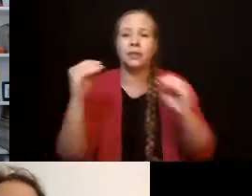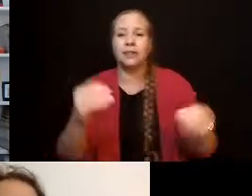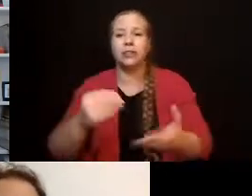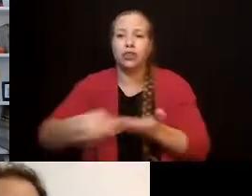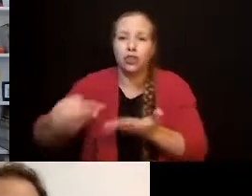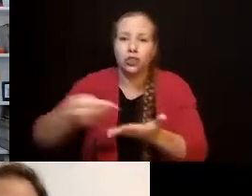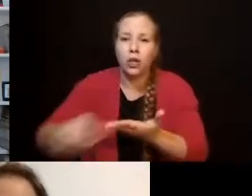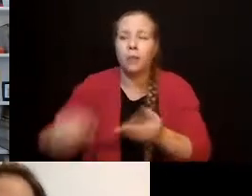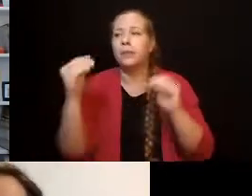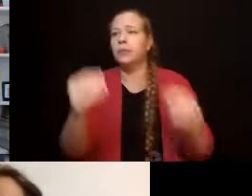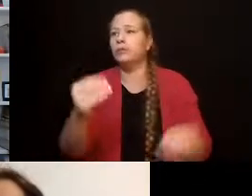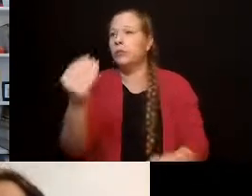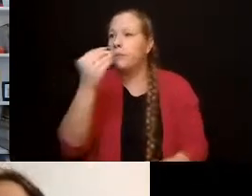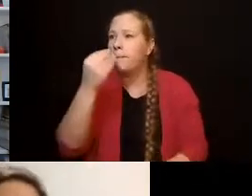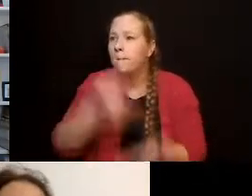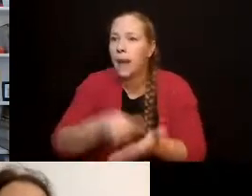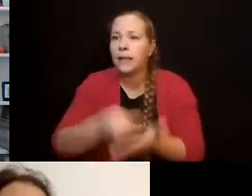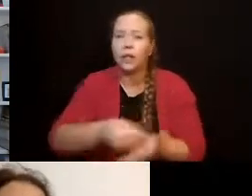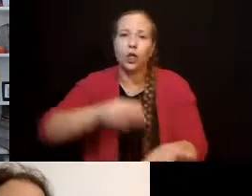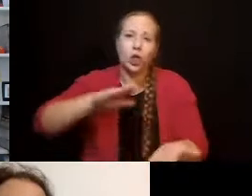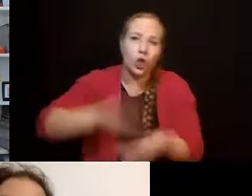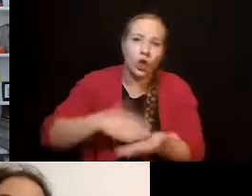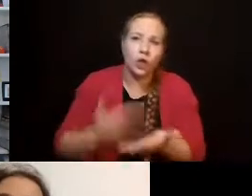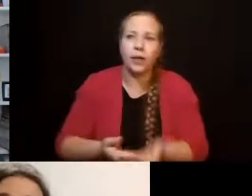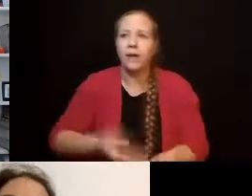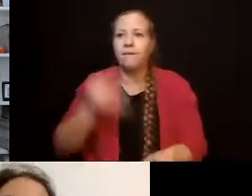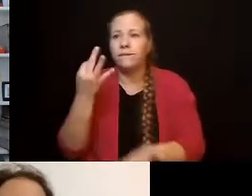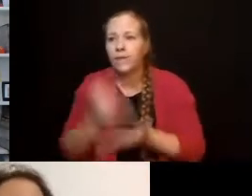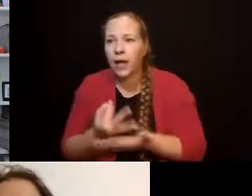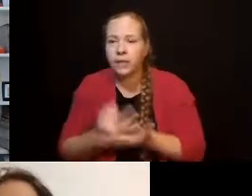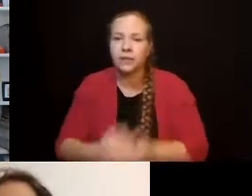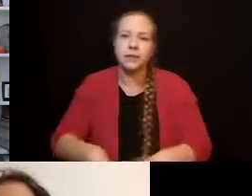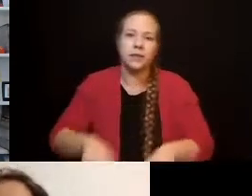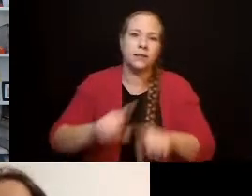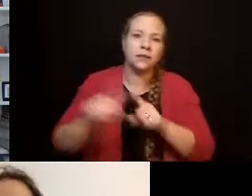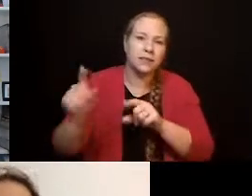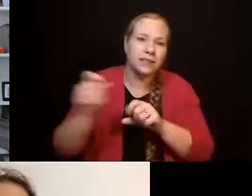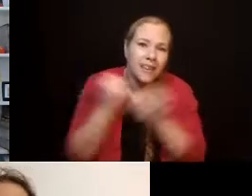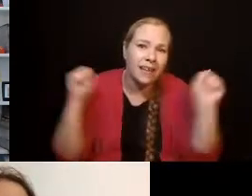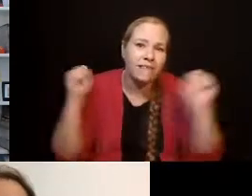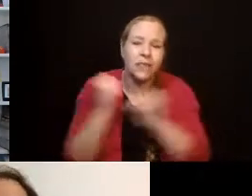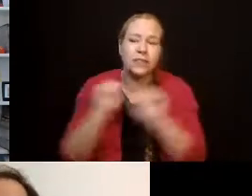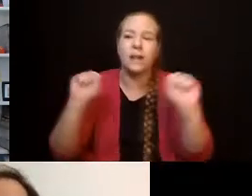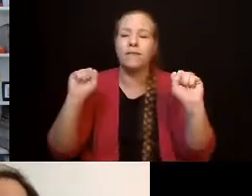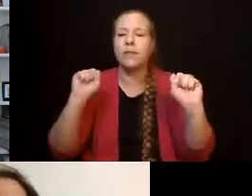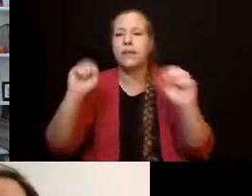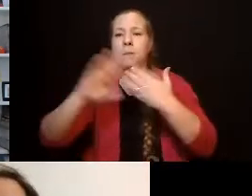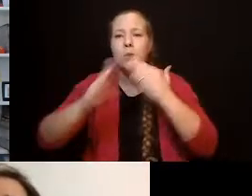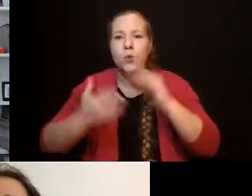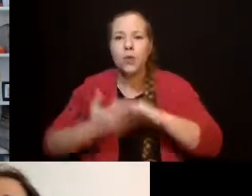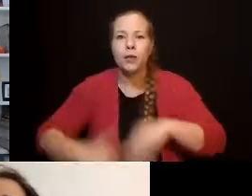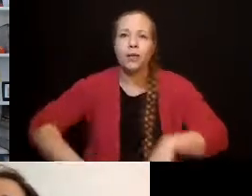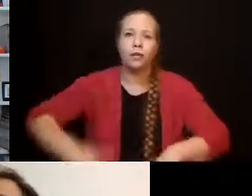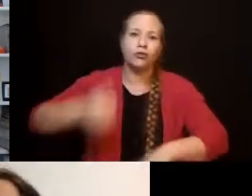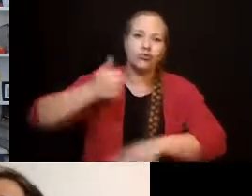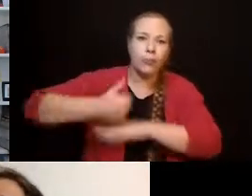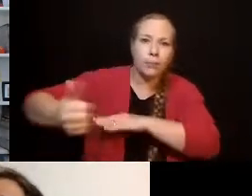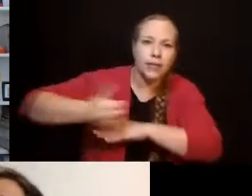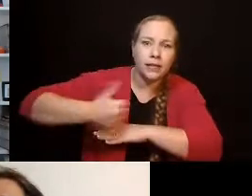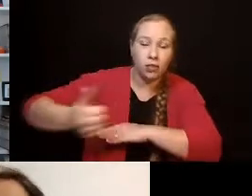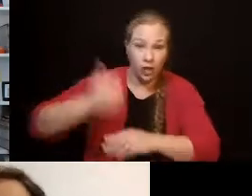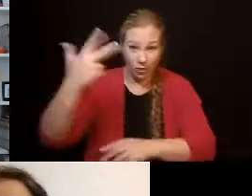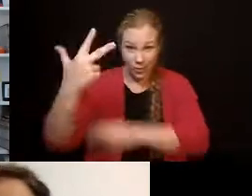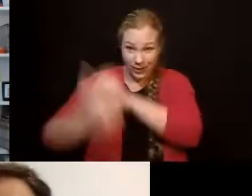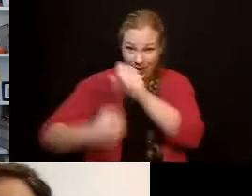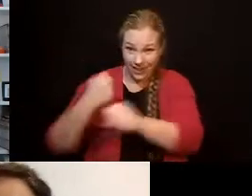Money, finance, safety in the community, transportation. You know, they've been meeting for three years now.